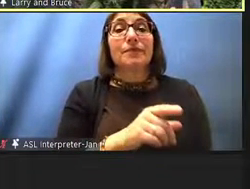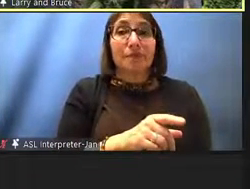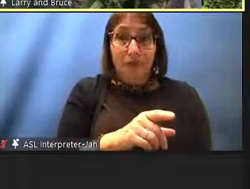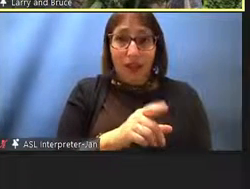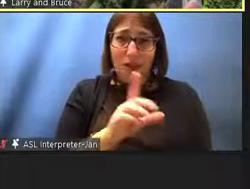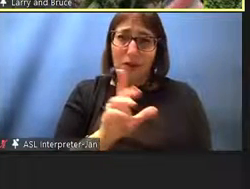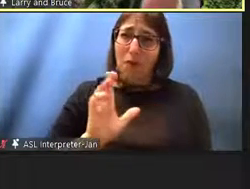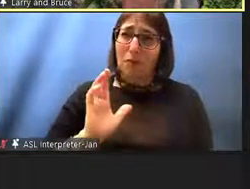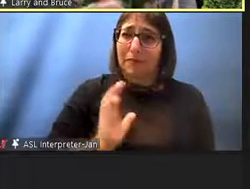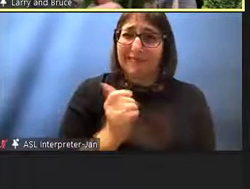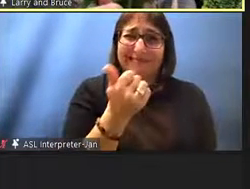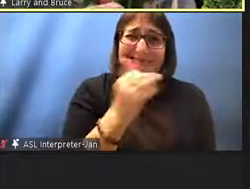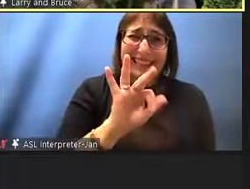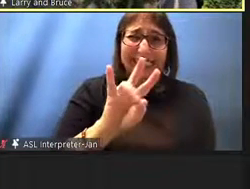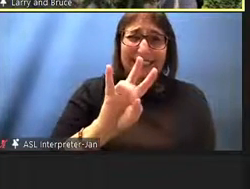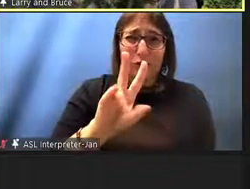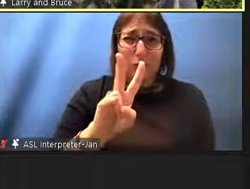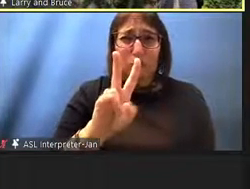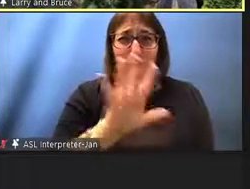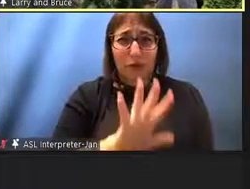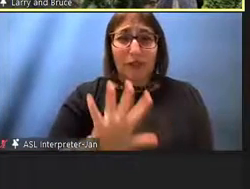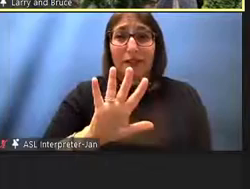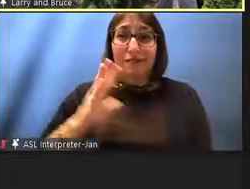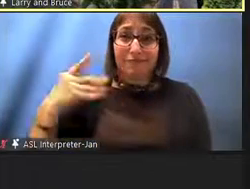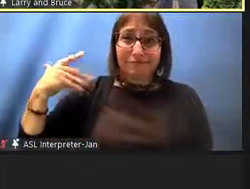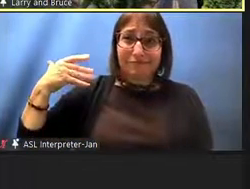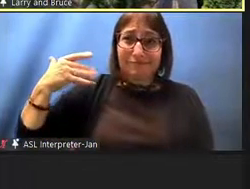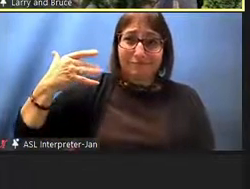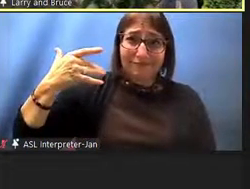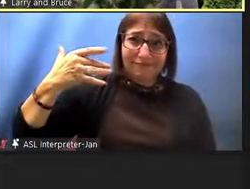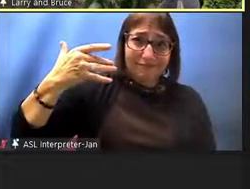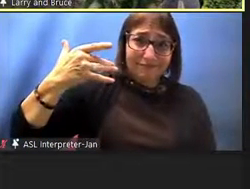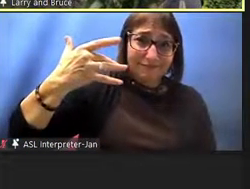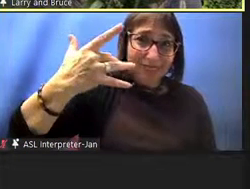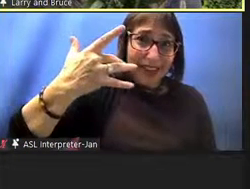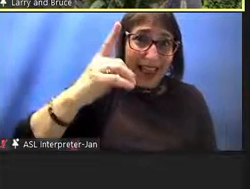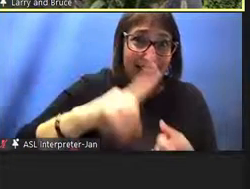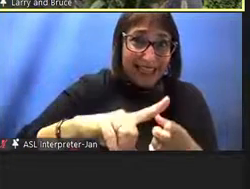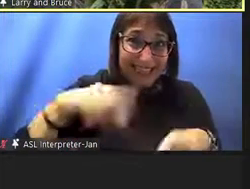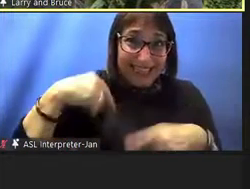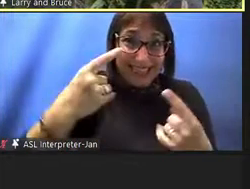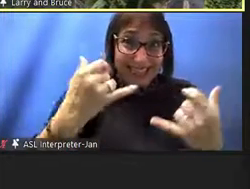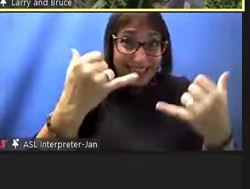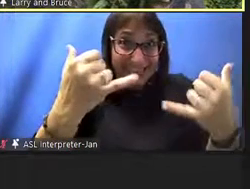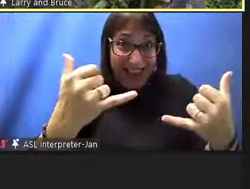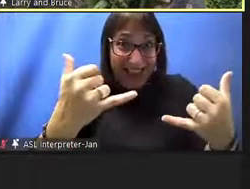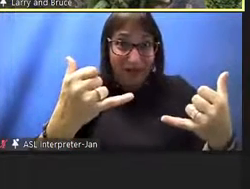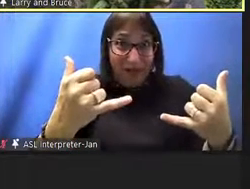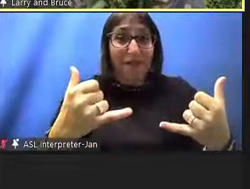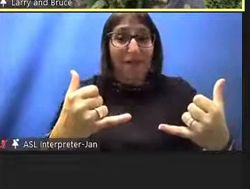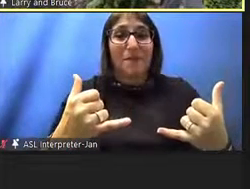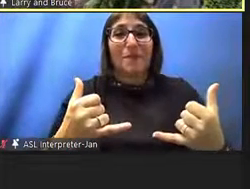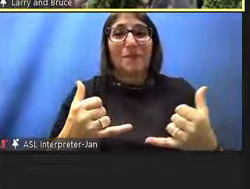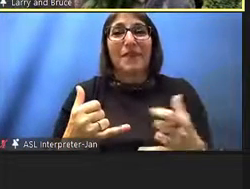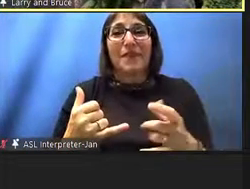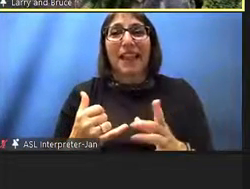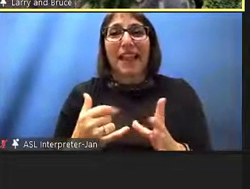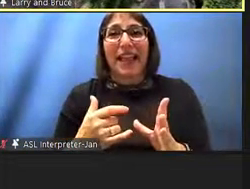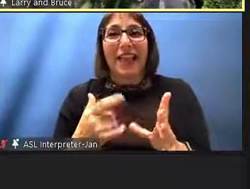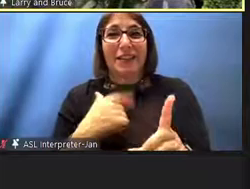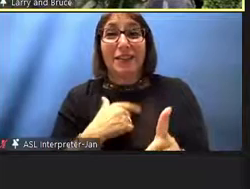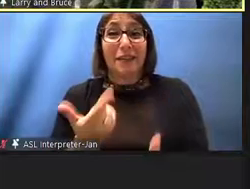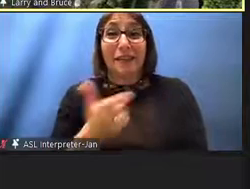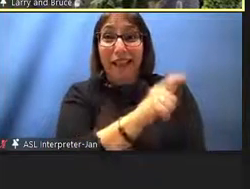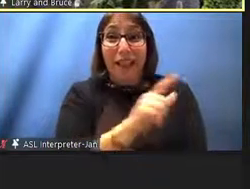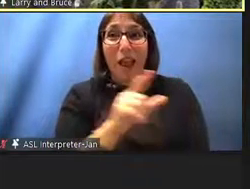years, moving on now to current times, I'll just say in gist, and then I know just, I mean, excuse me, Bruce is